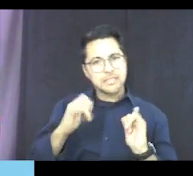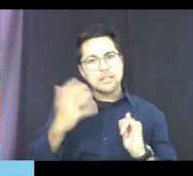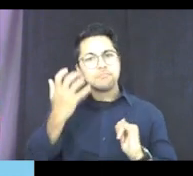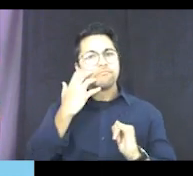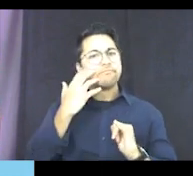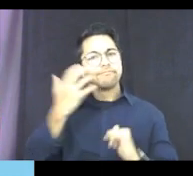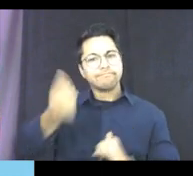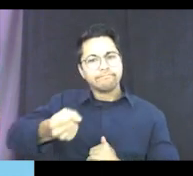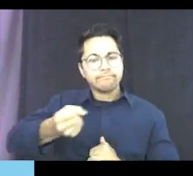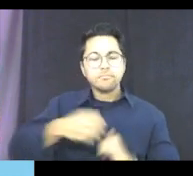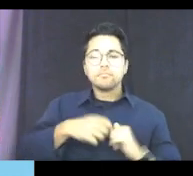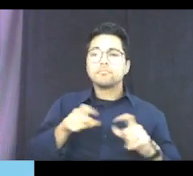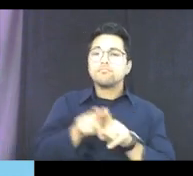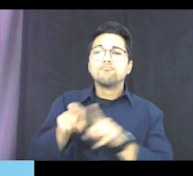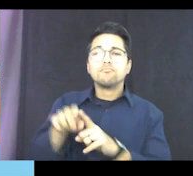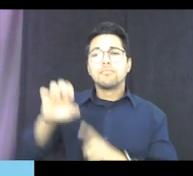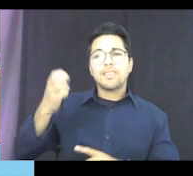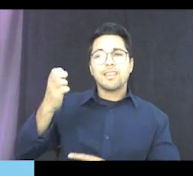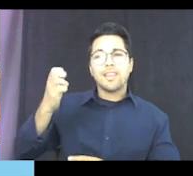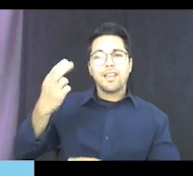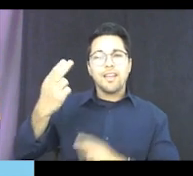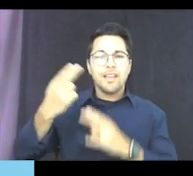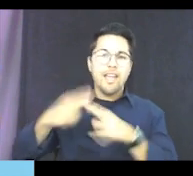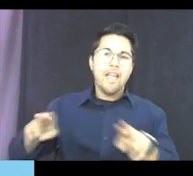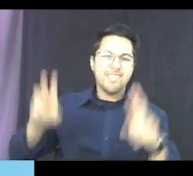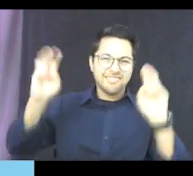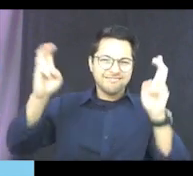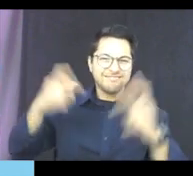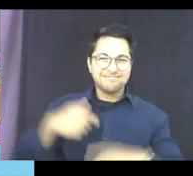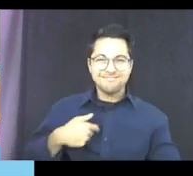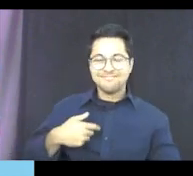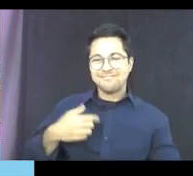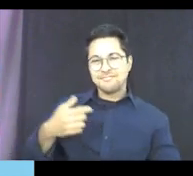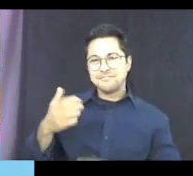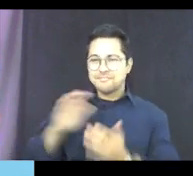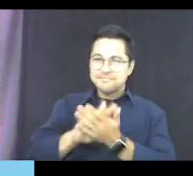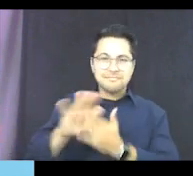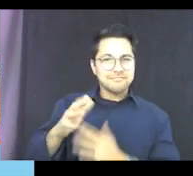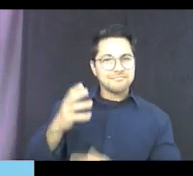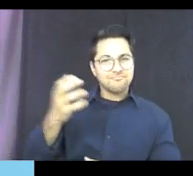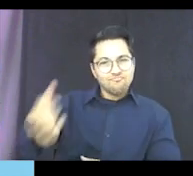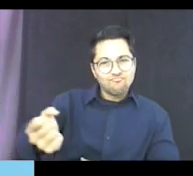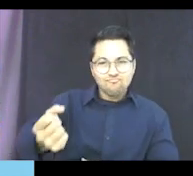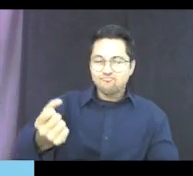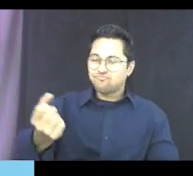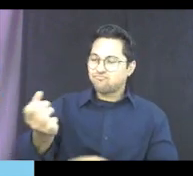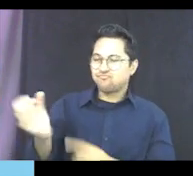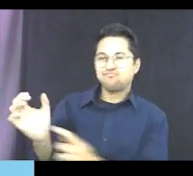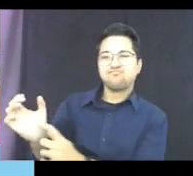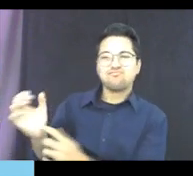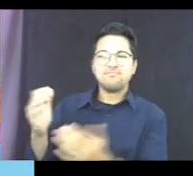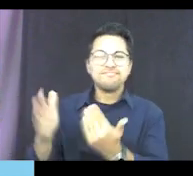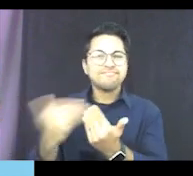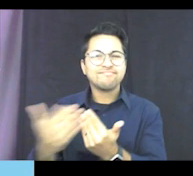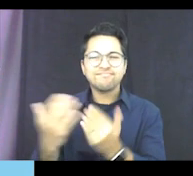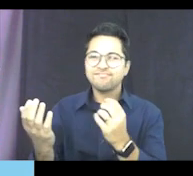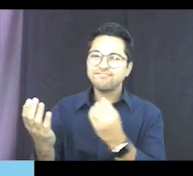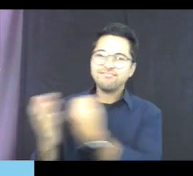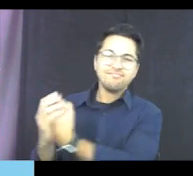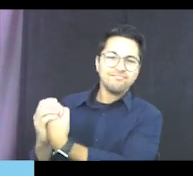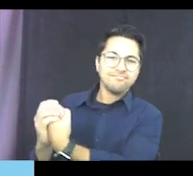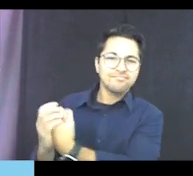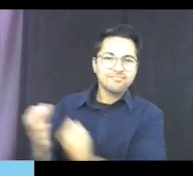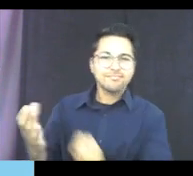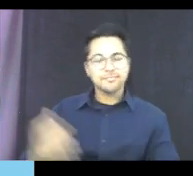And I also really like the egg grip, I call it. It's just, again, a nice, big grip that fits really well into the palm of somebody's hand.